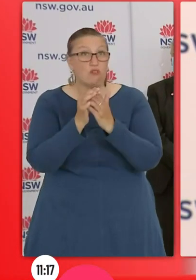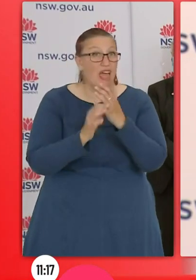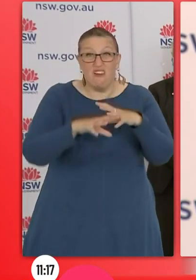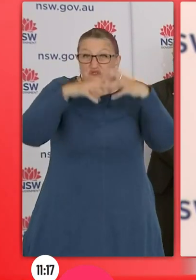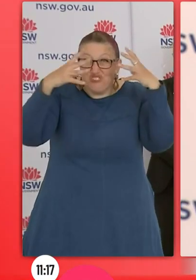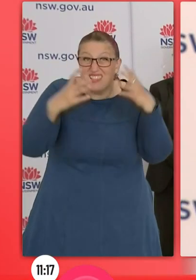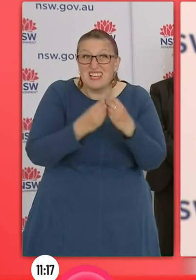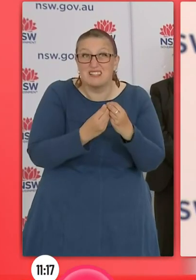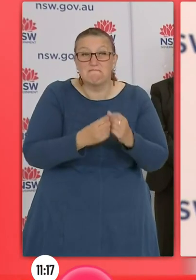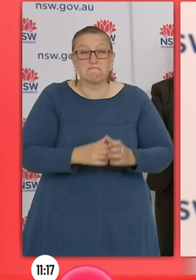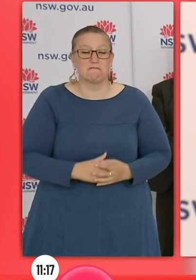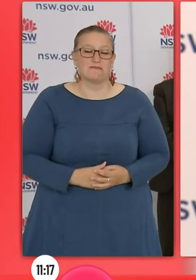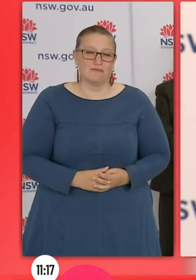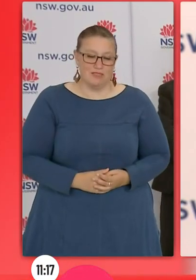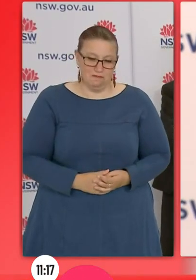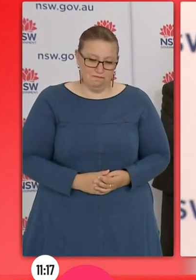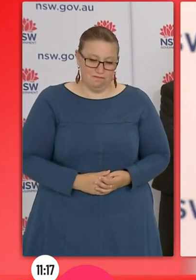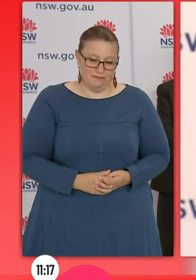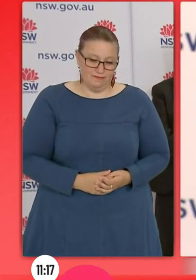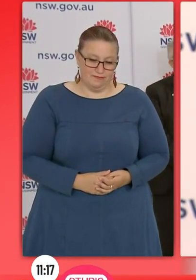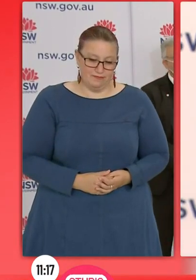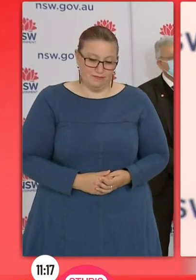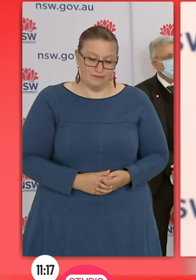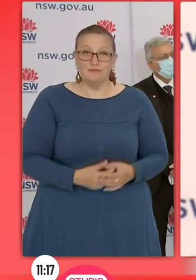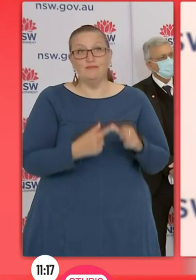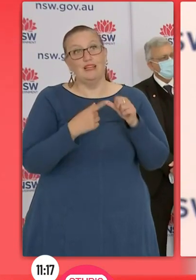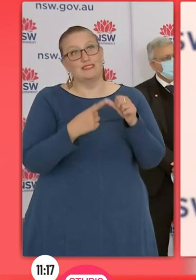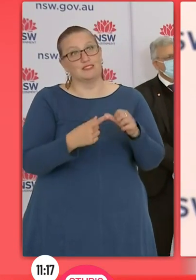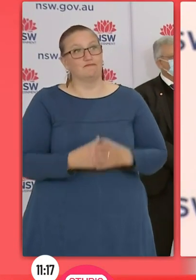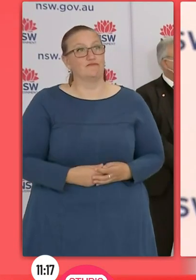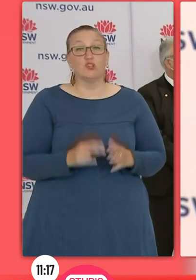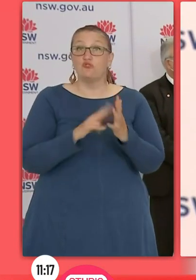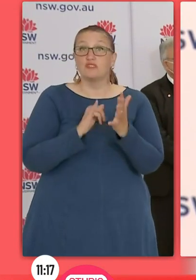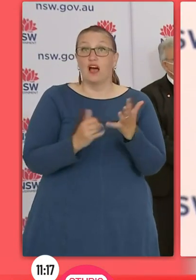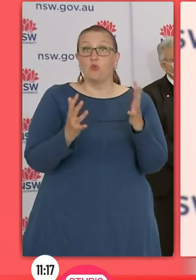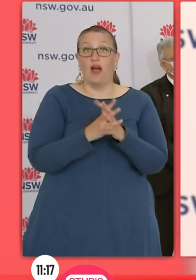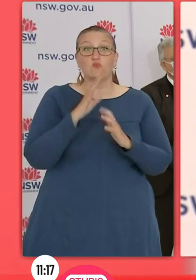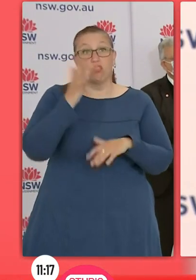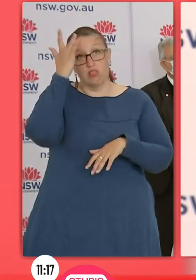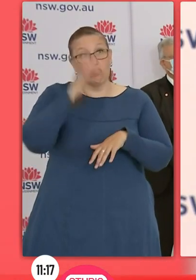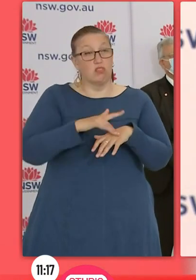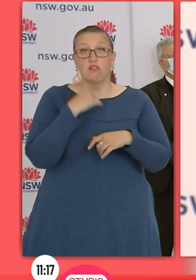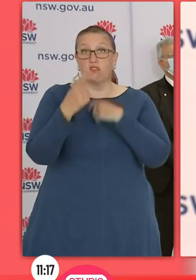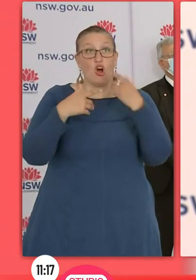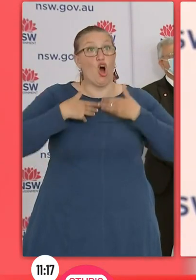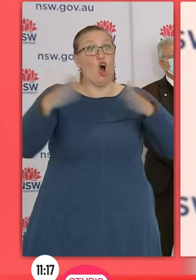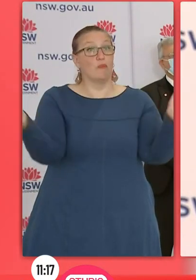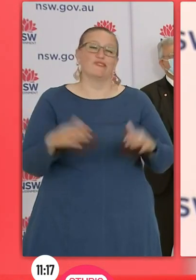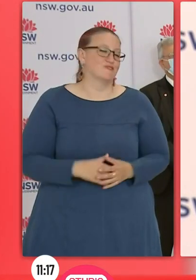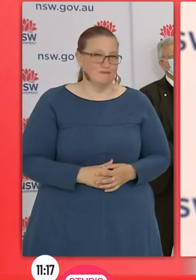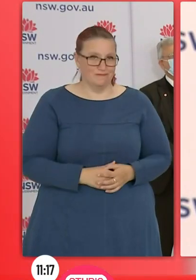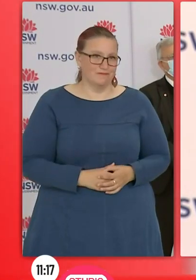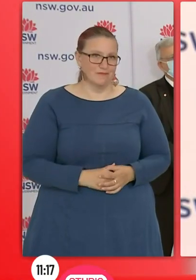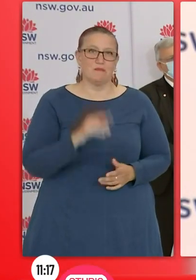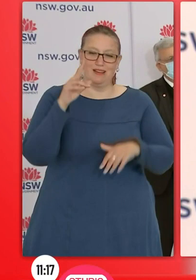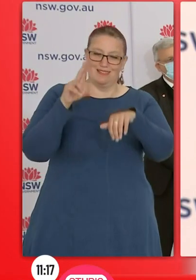pubs and clubs, everything. Obviously, New South Wales always takes a responsible approach, but the national plan does say at 70%